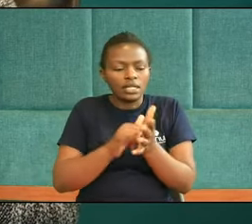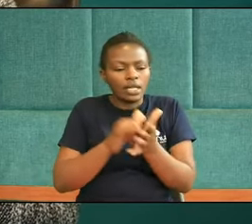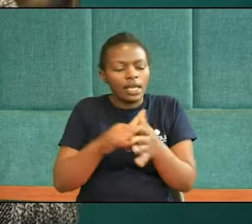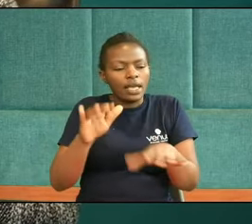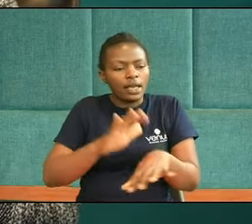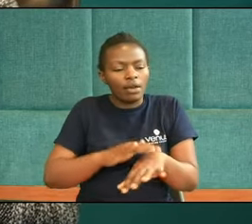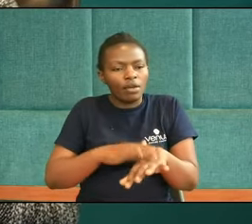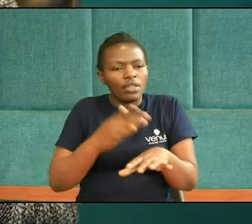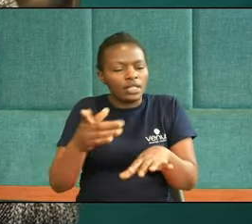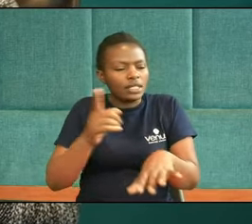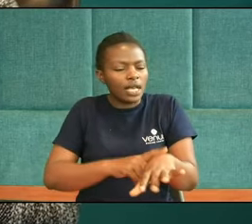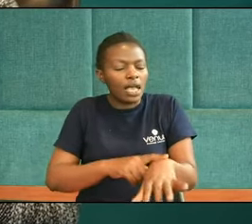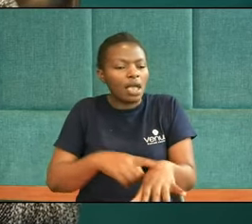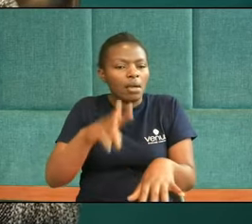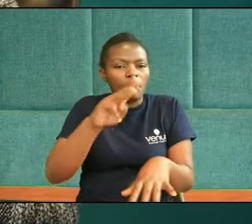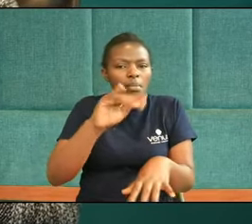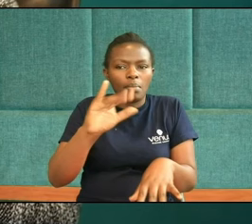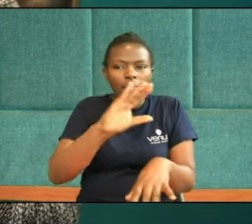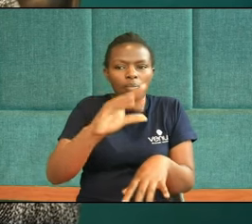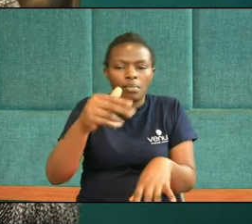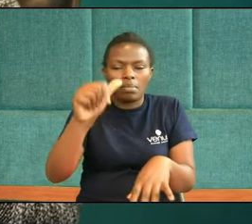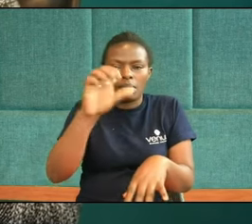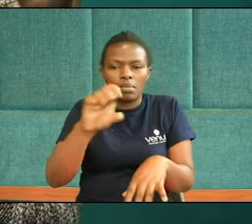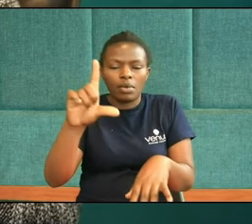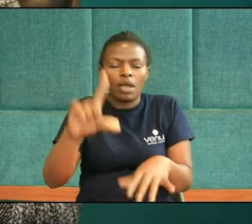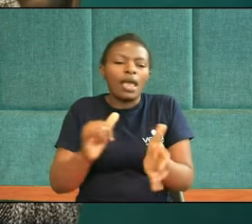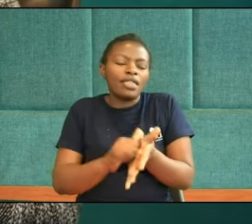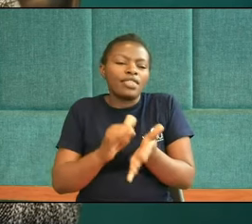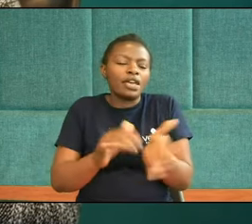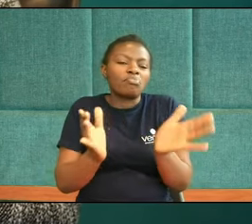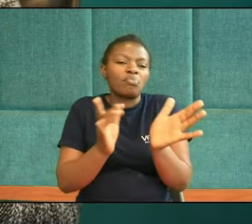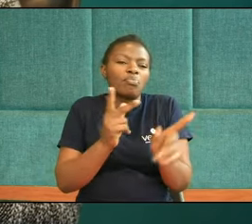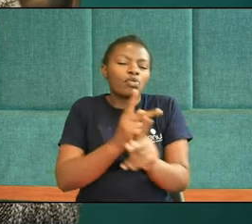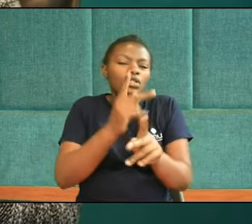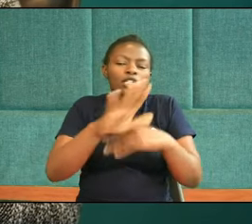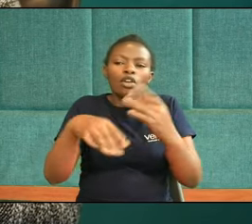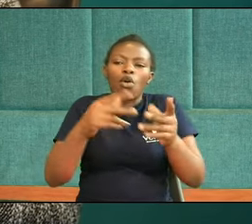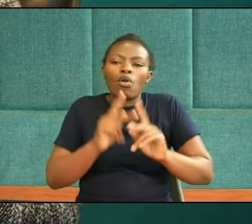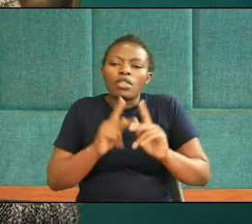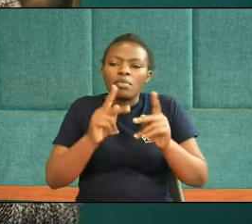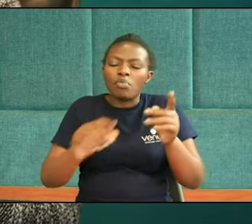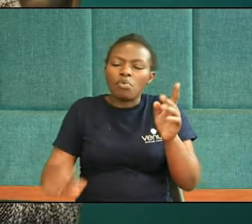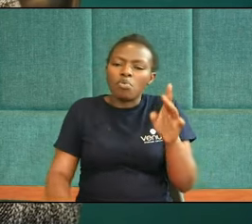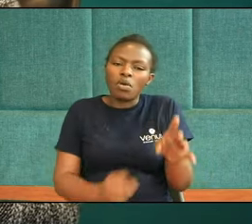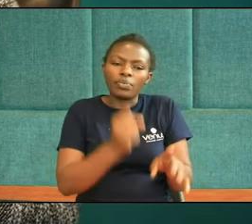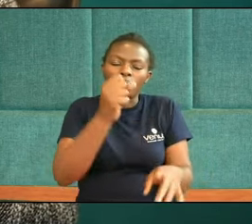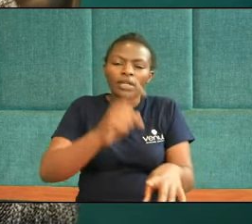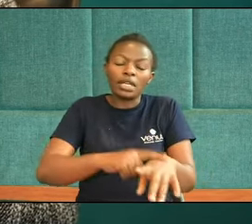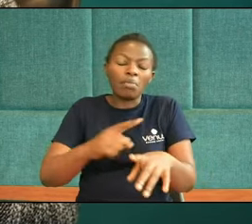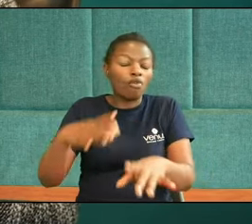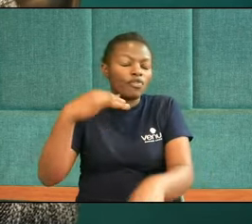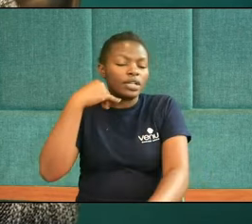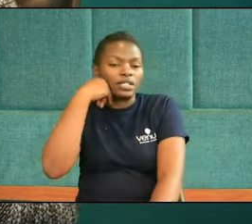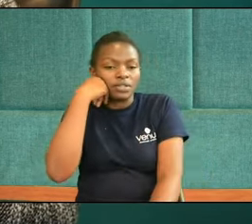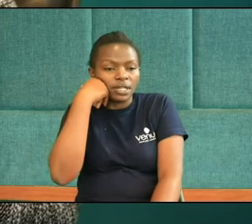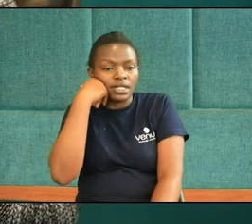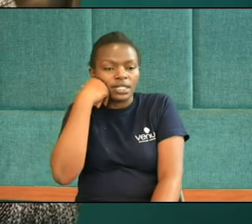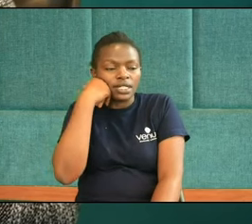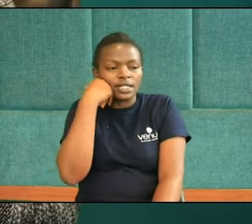time Michael The great prince Who protects your people Will arise There will be A time of distress Such as